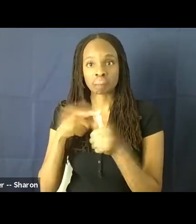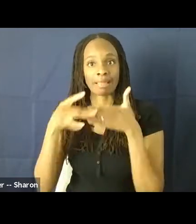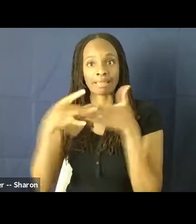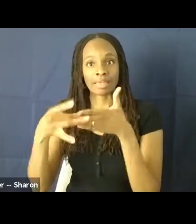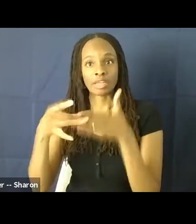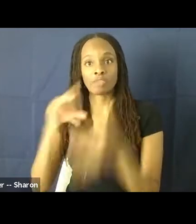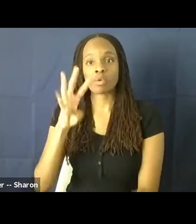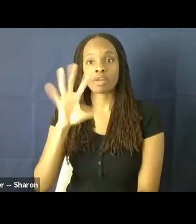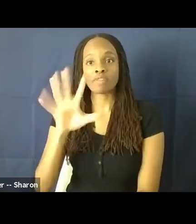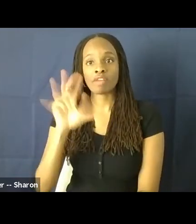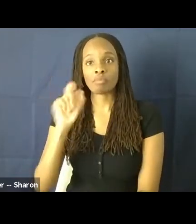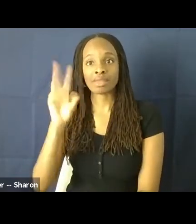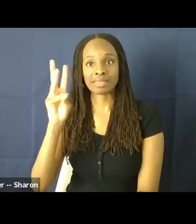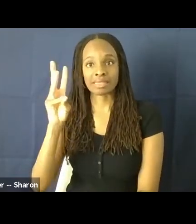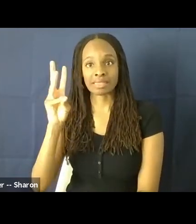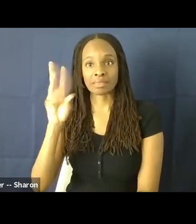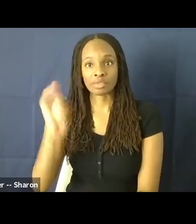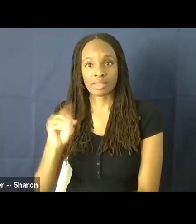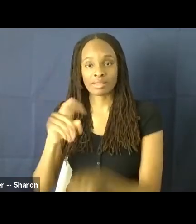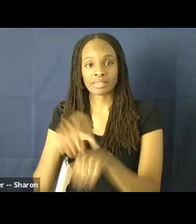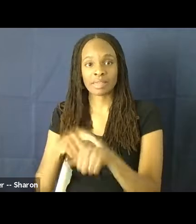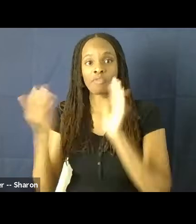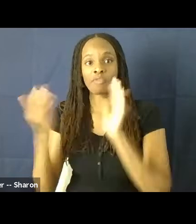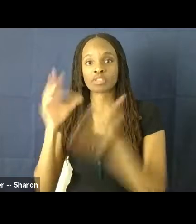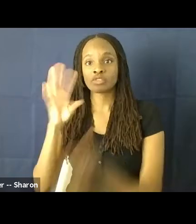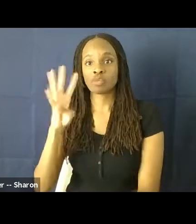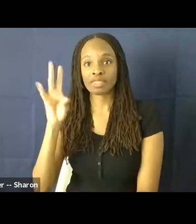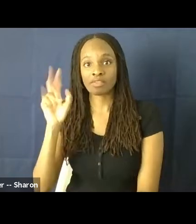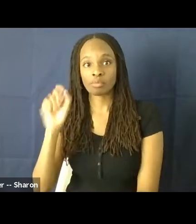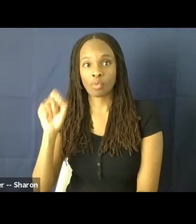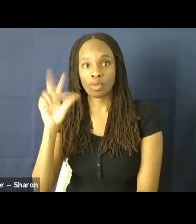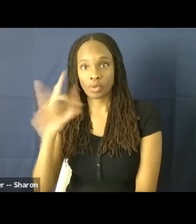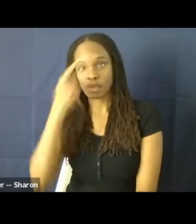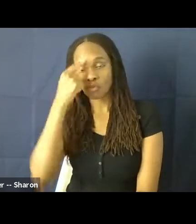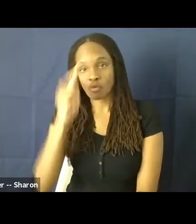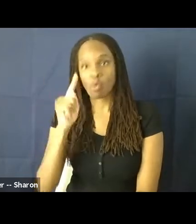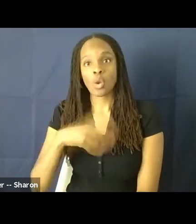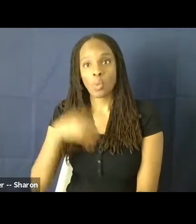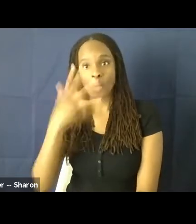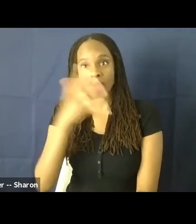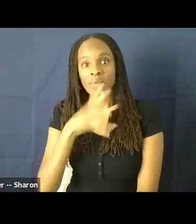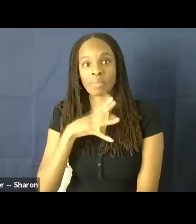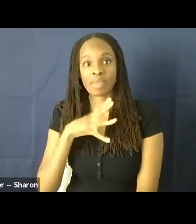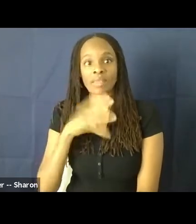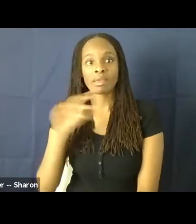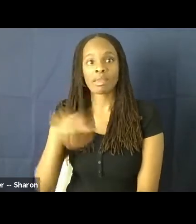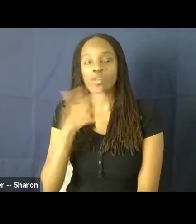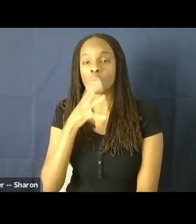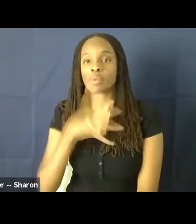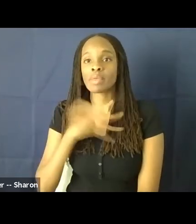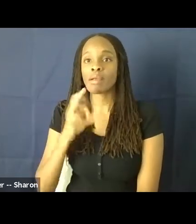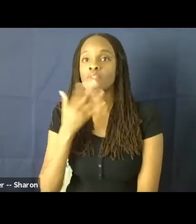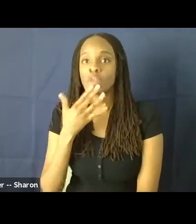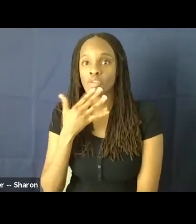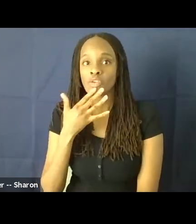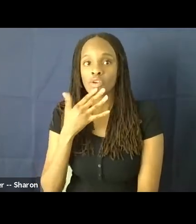45.6% of the time versus 47.3% for white women and other women of color are also